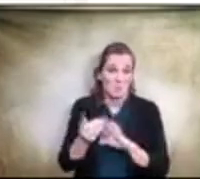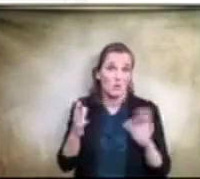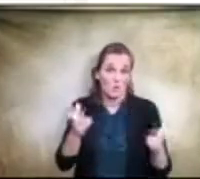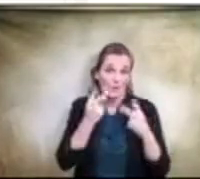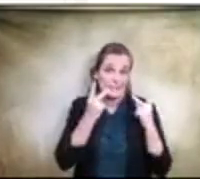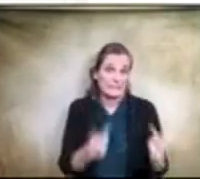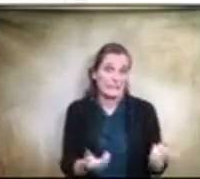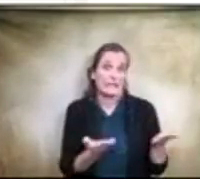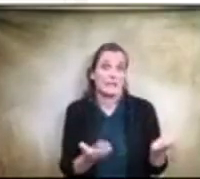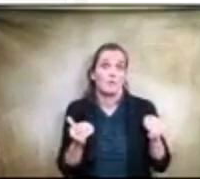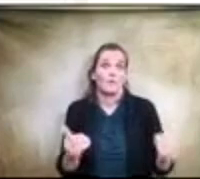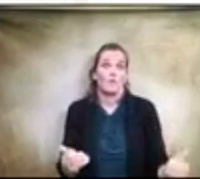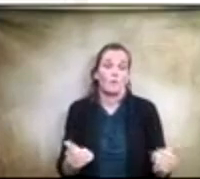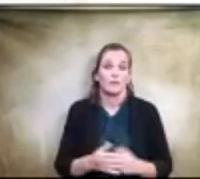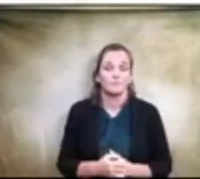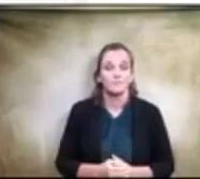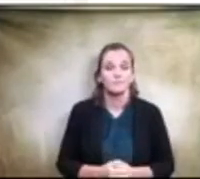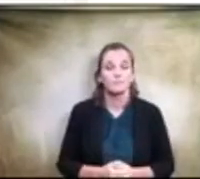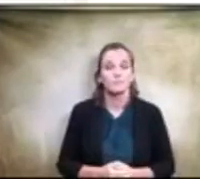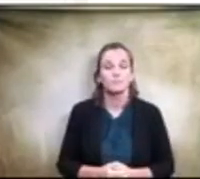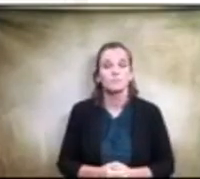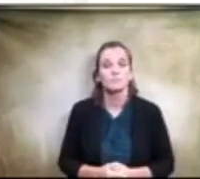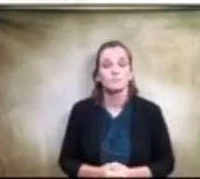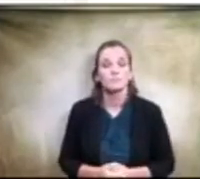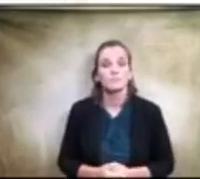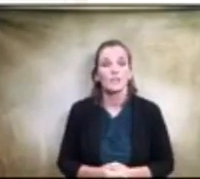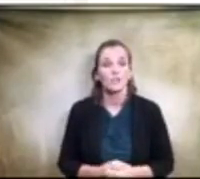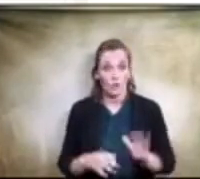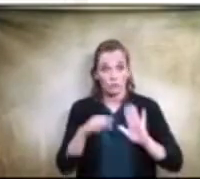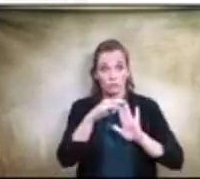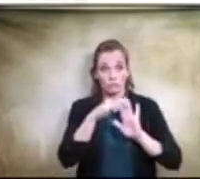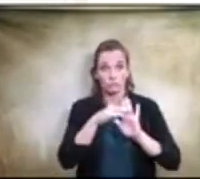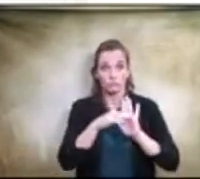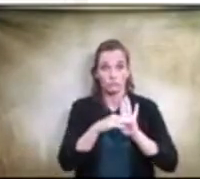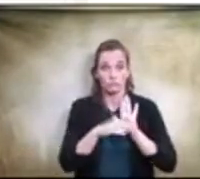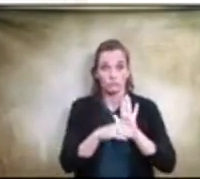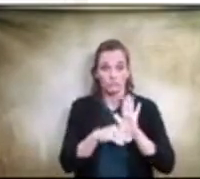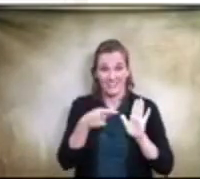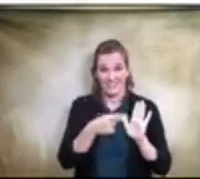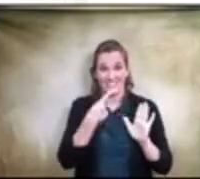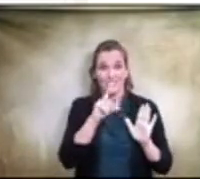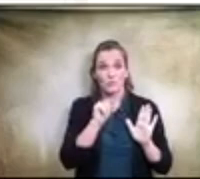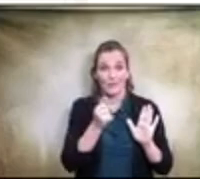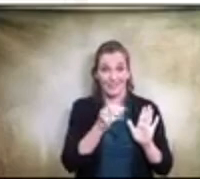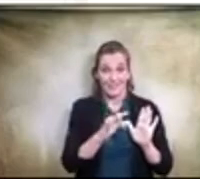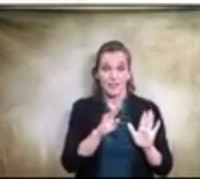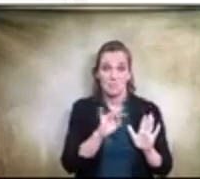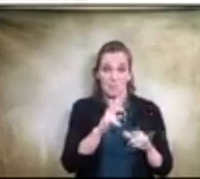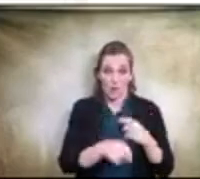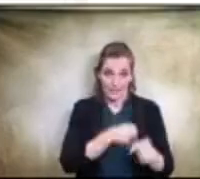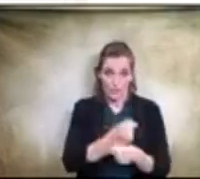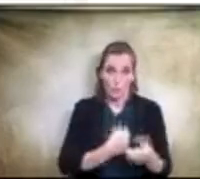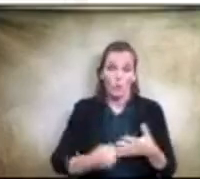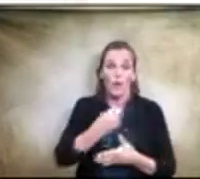forward. So these, as you see here, it says 2019 Bond Year One Priority Project. So there are a list